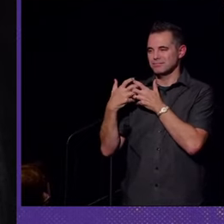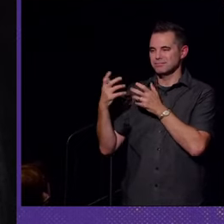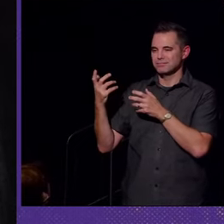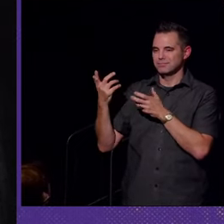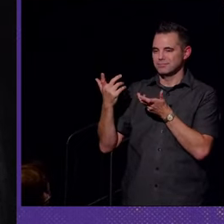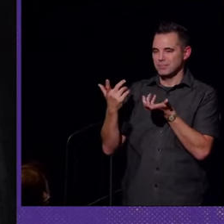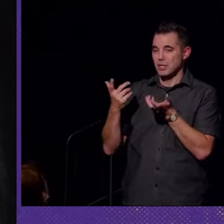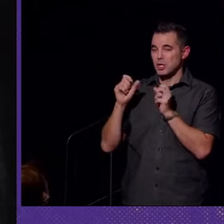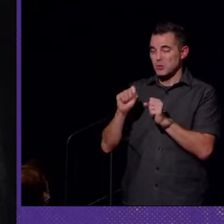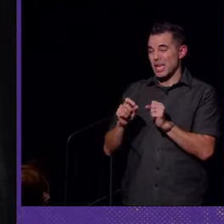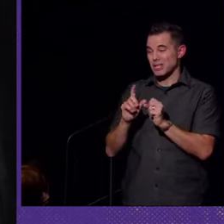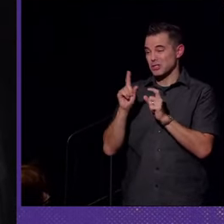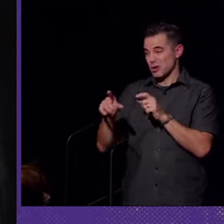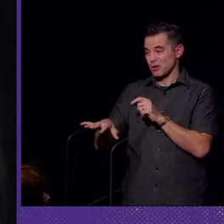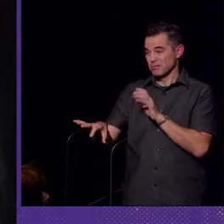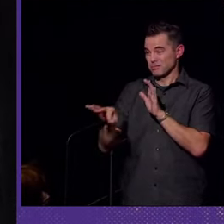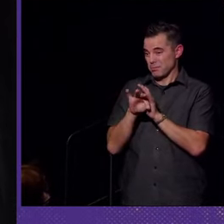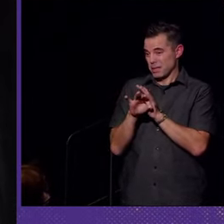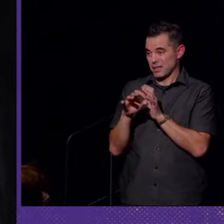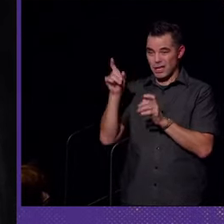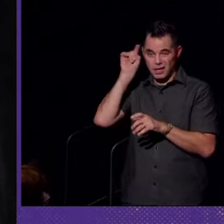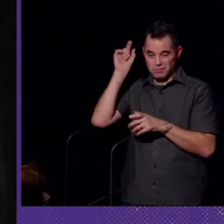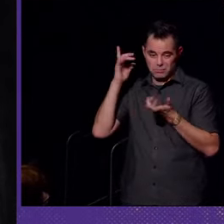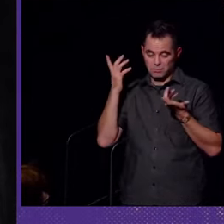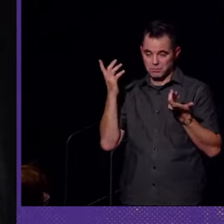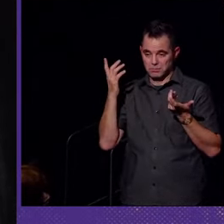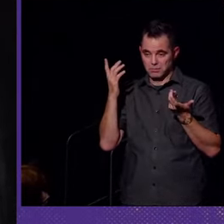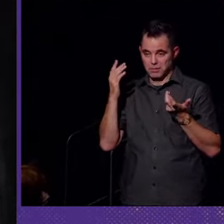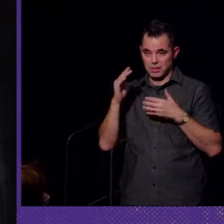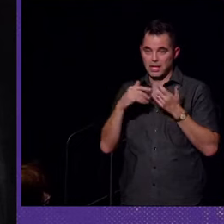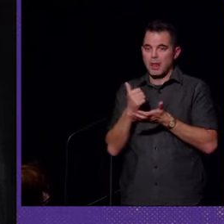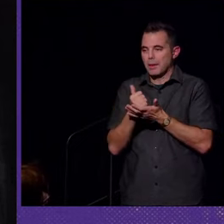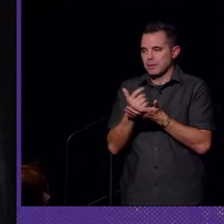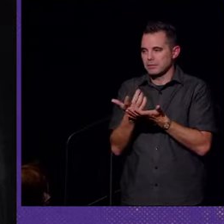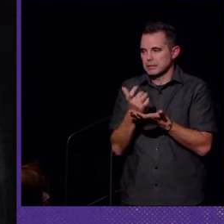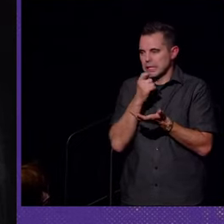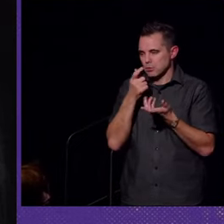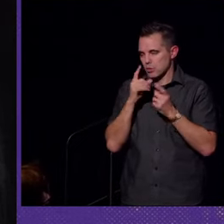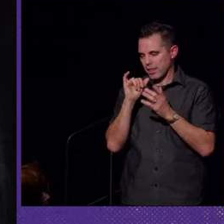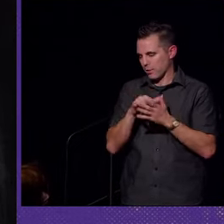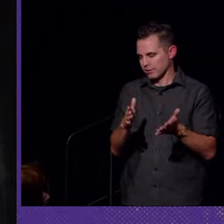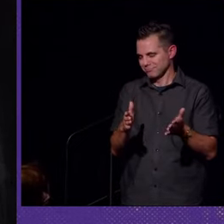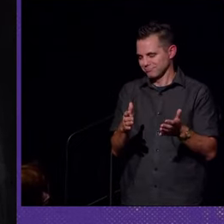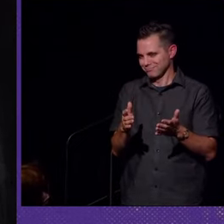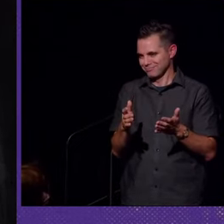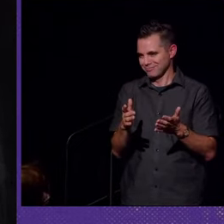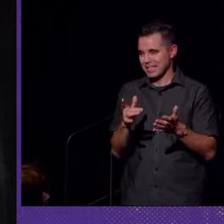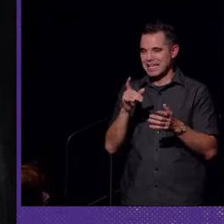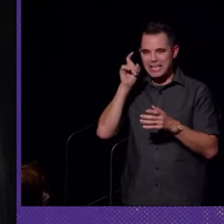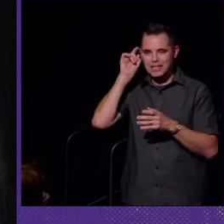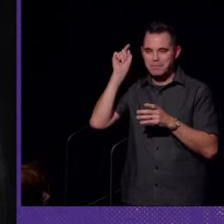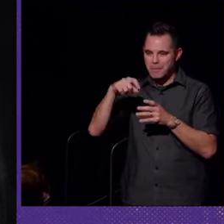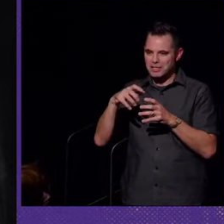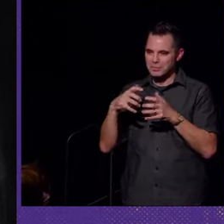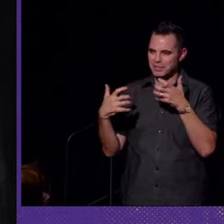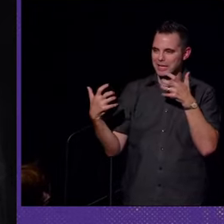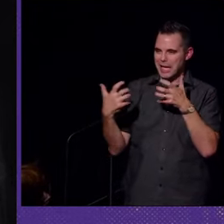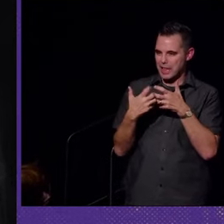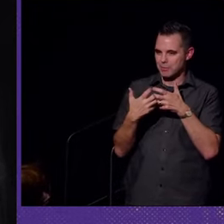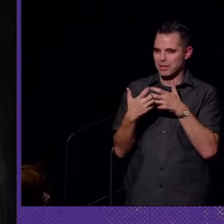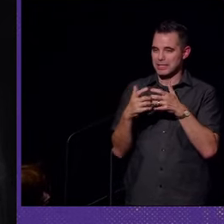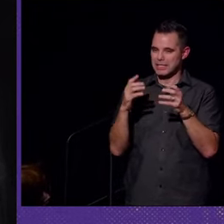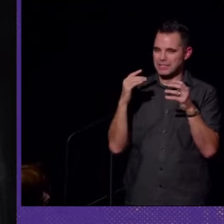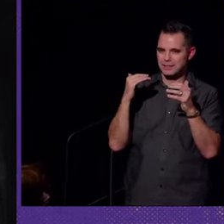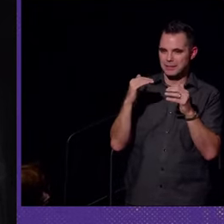You can't just go pick a hearing aid and put it on and then it will help you. It doesn't work that way. Hearing aids need to be calibrated to